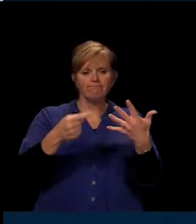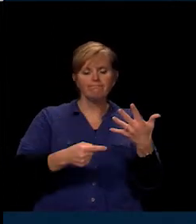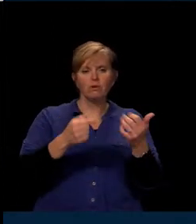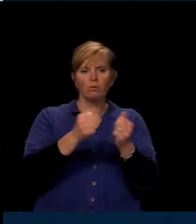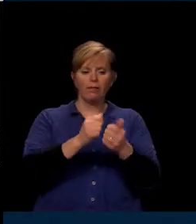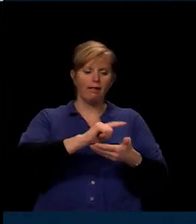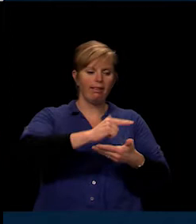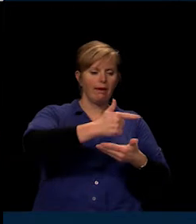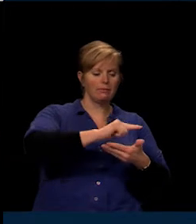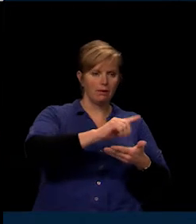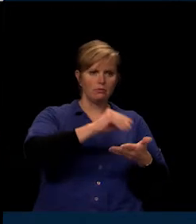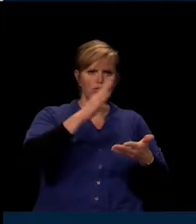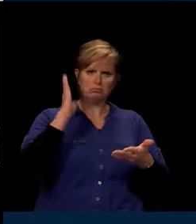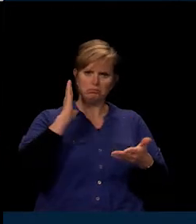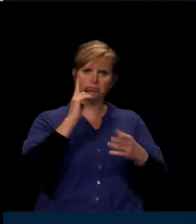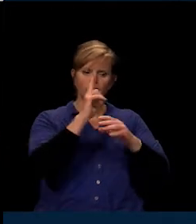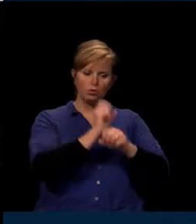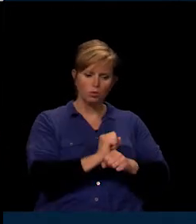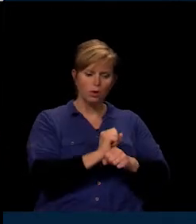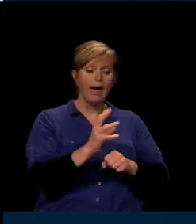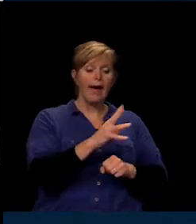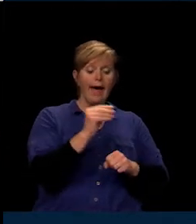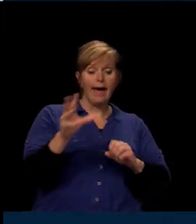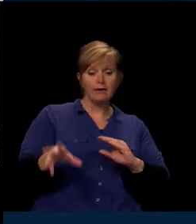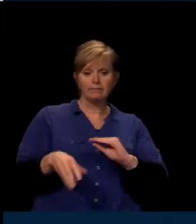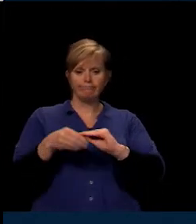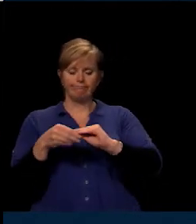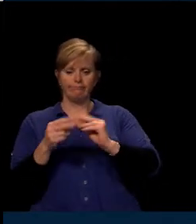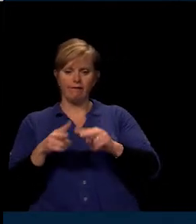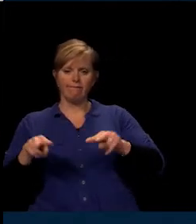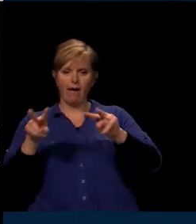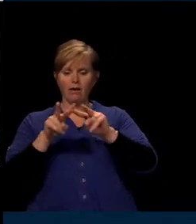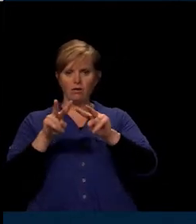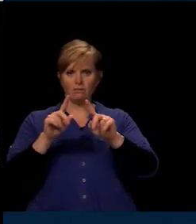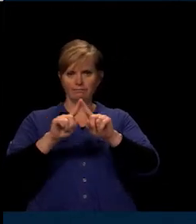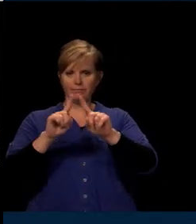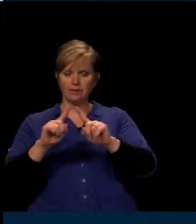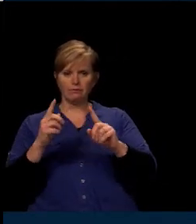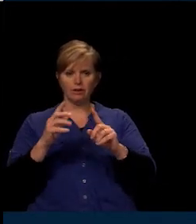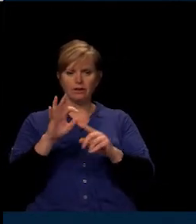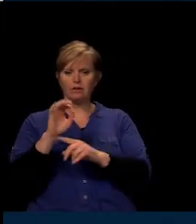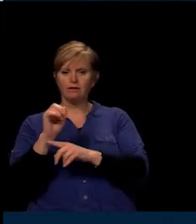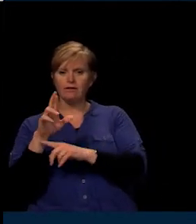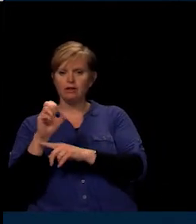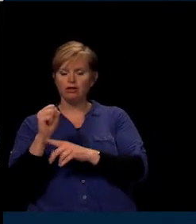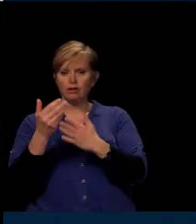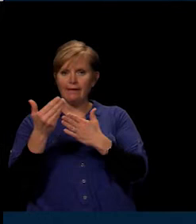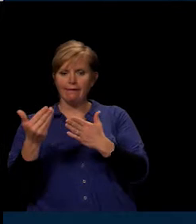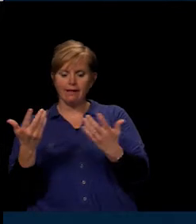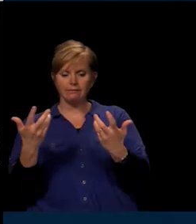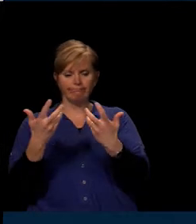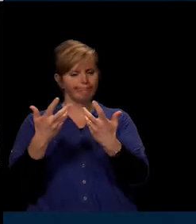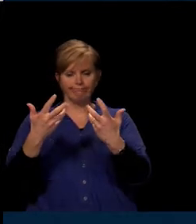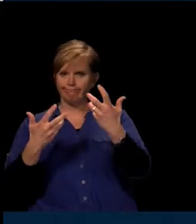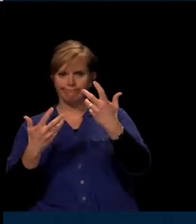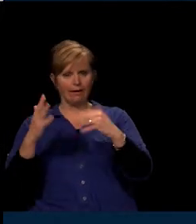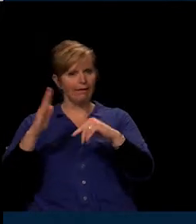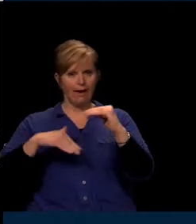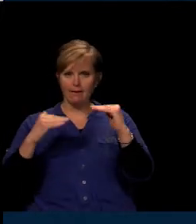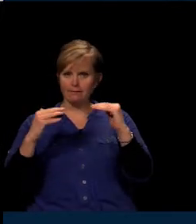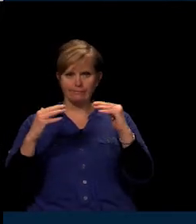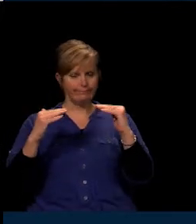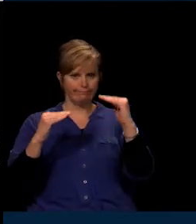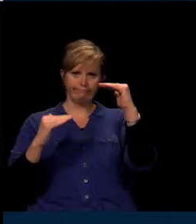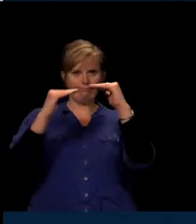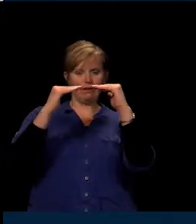plus it provides added value and unmatched features from any other device. It encourages the building of technical